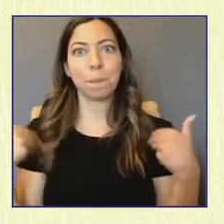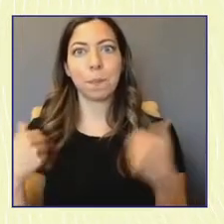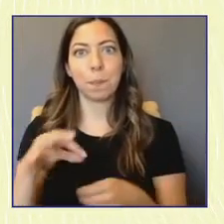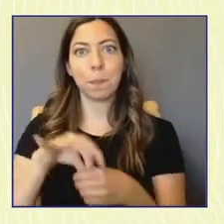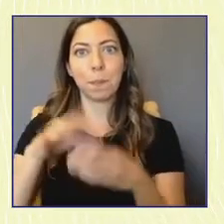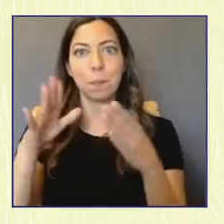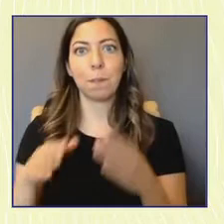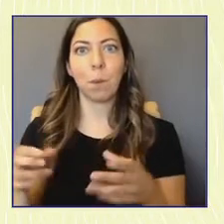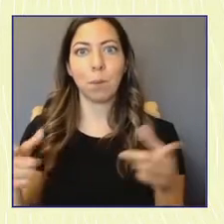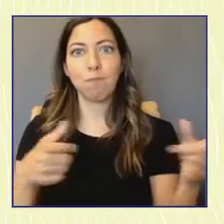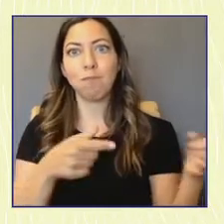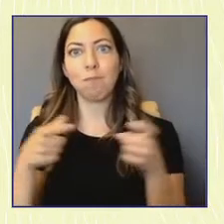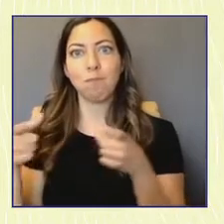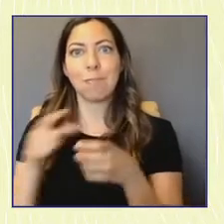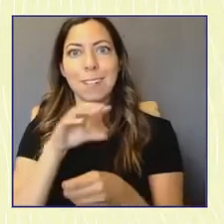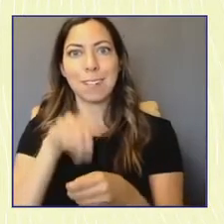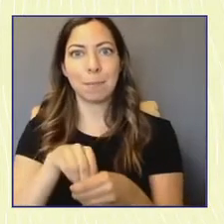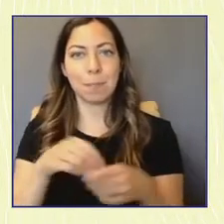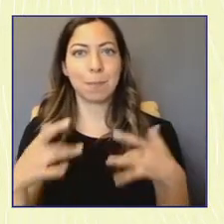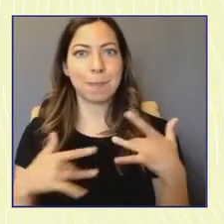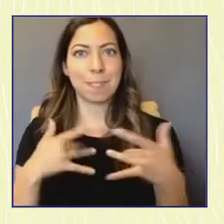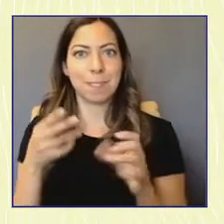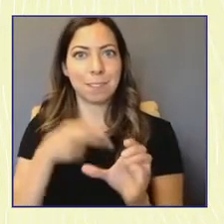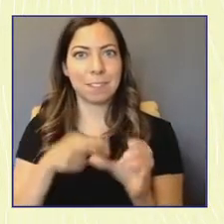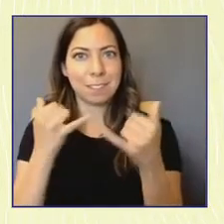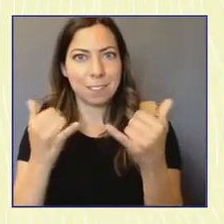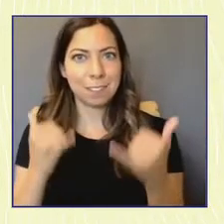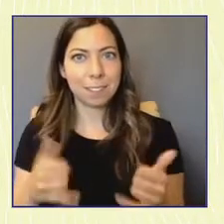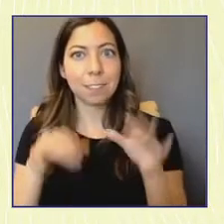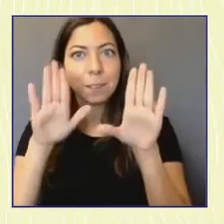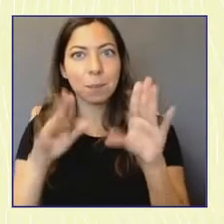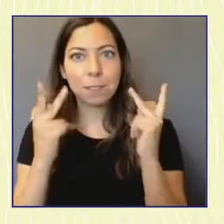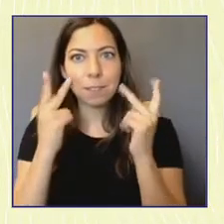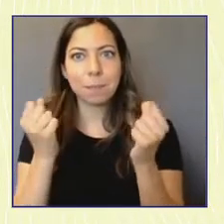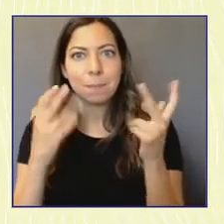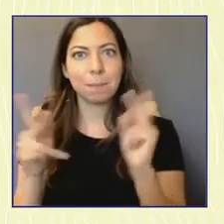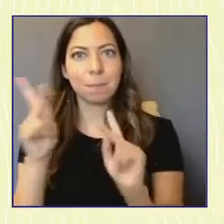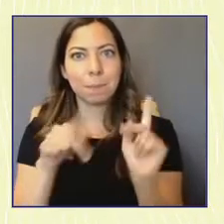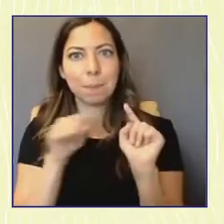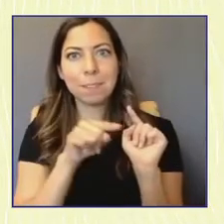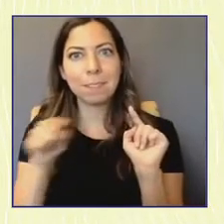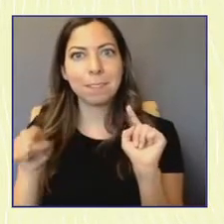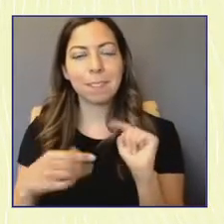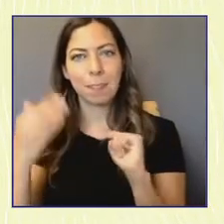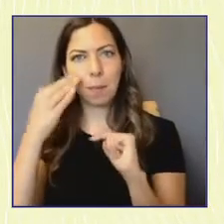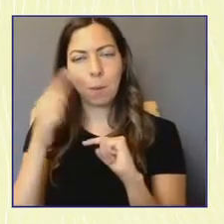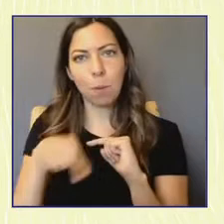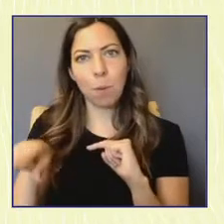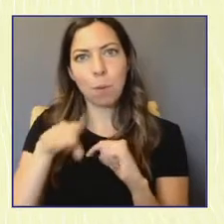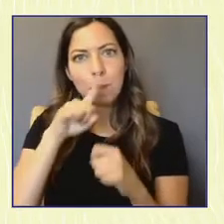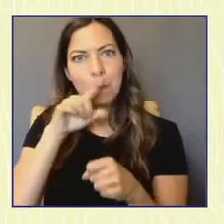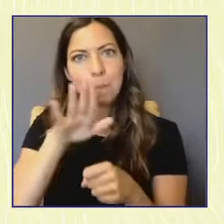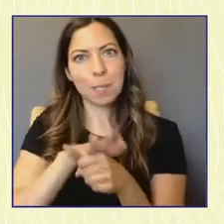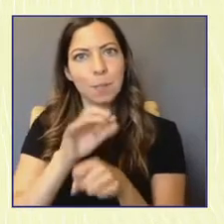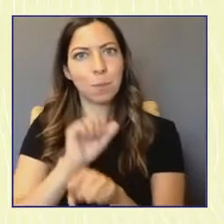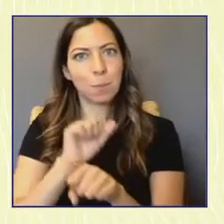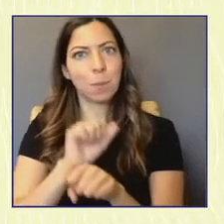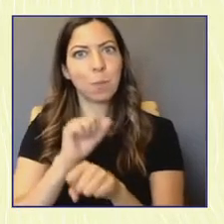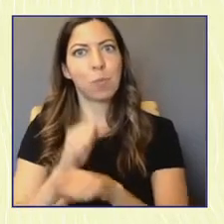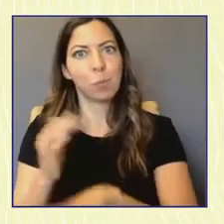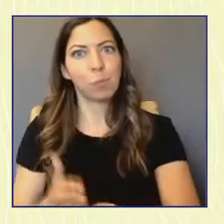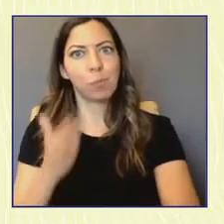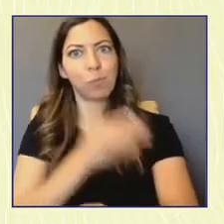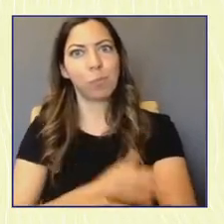so excited to be here today. And it's great to see so many people because I know all of you are committed to this work as much as I am,